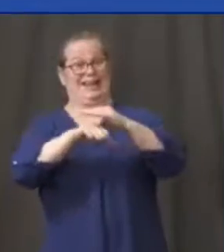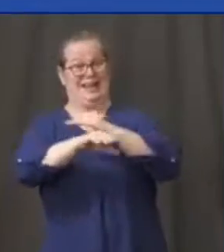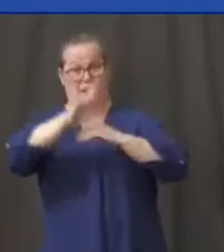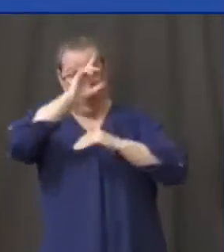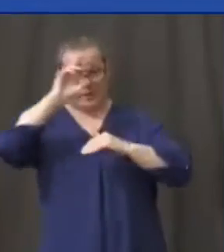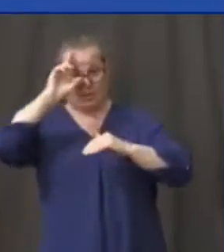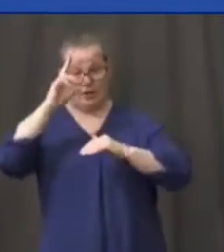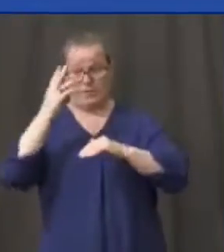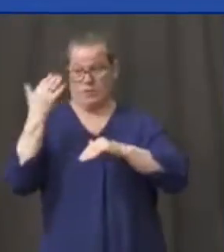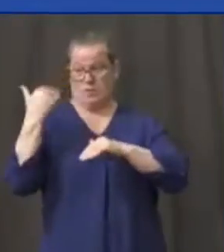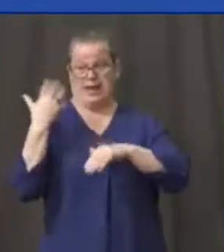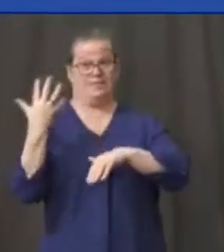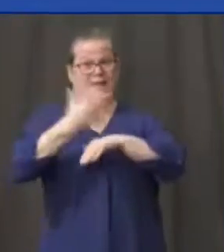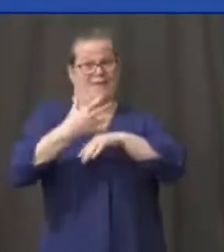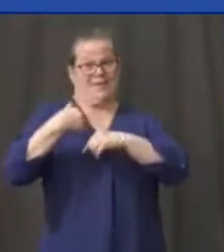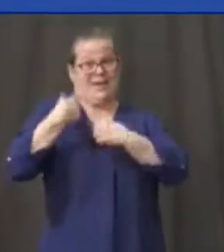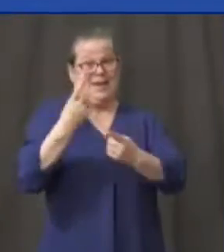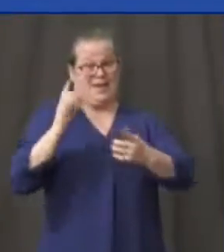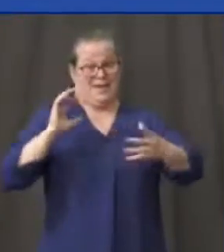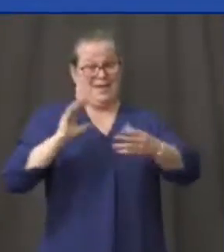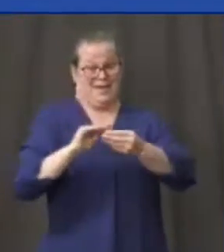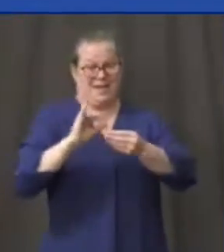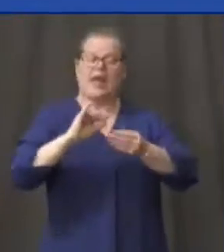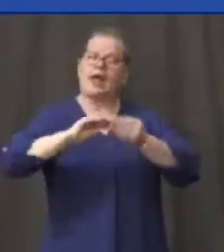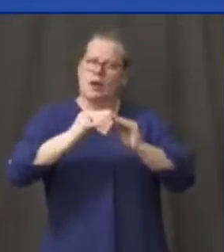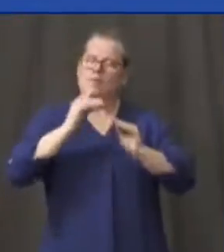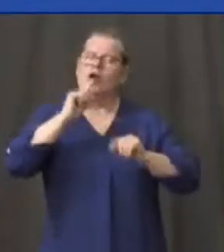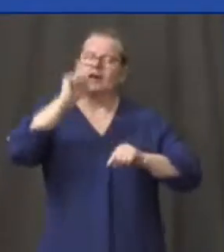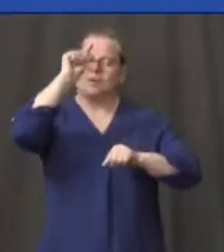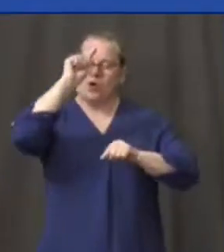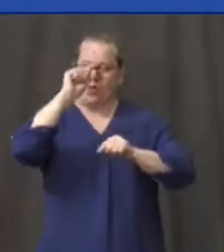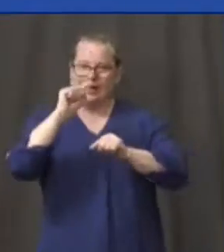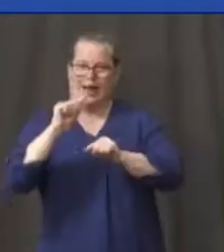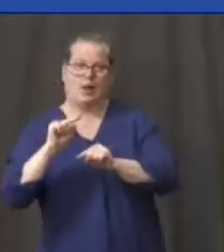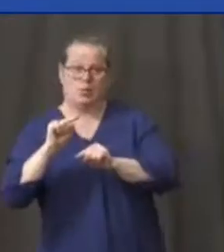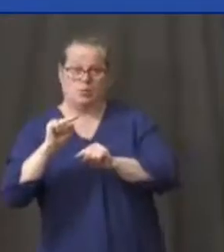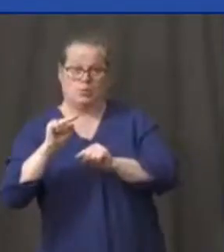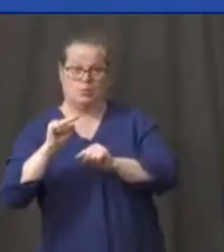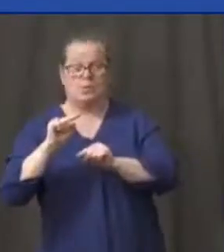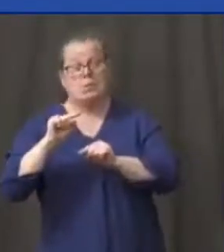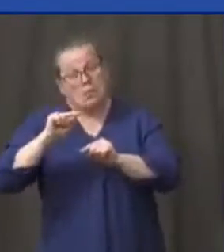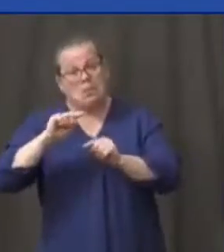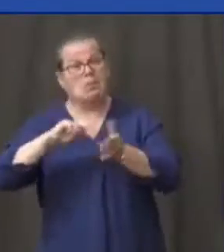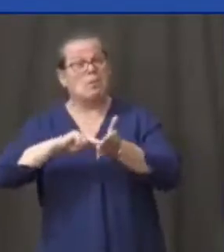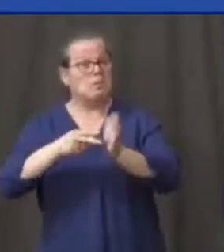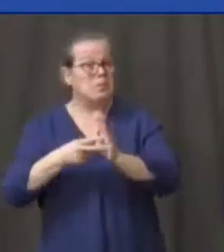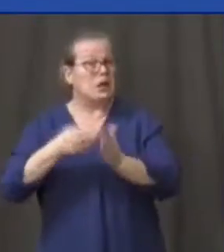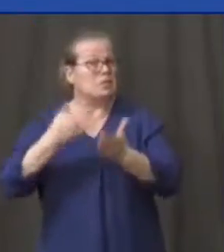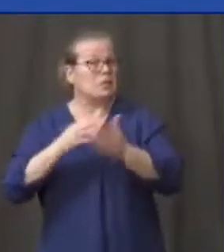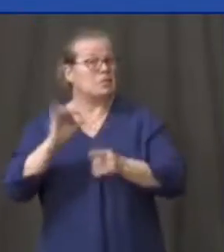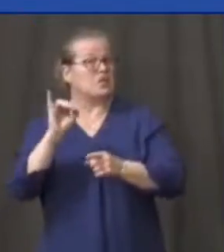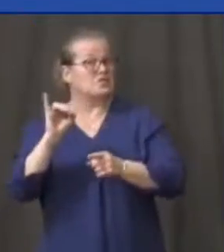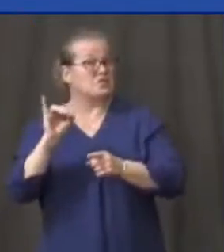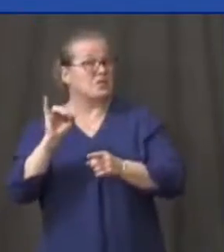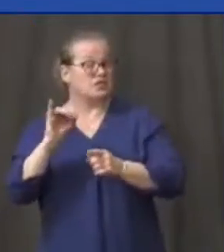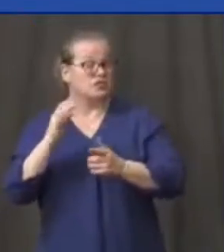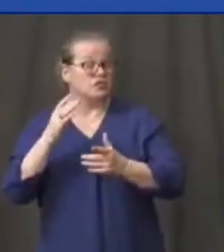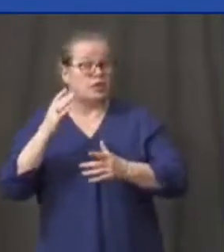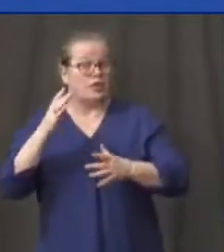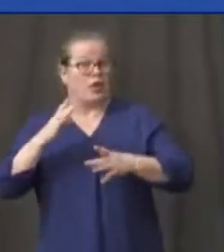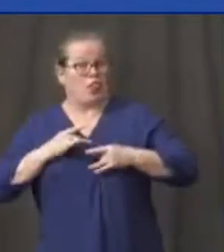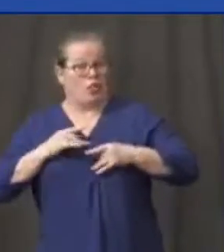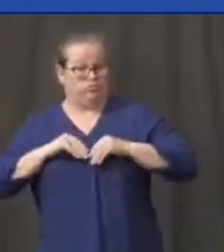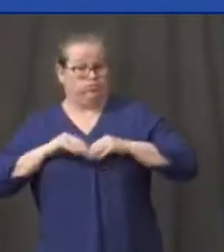days. And that was, that's an indication that perhaps the infection rate was receding a little bit. And